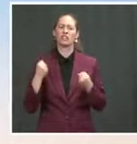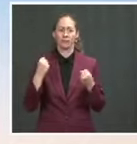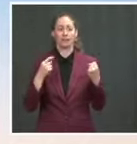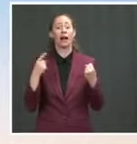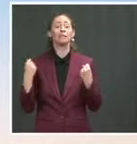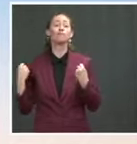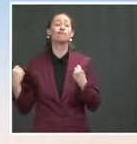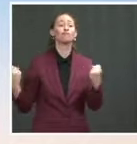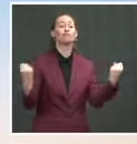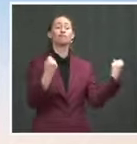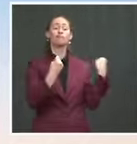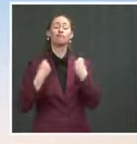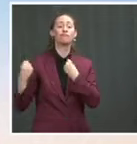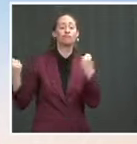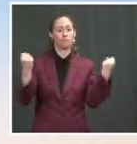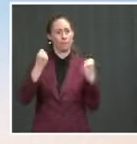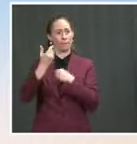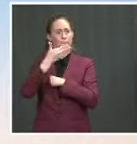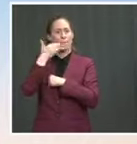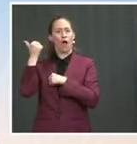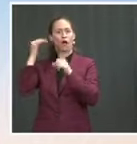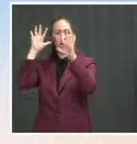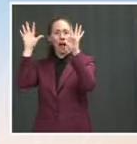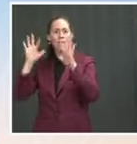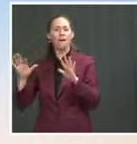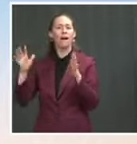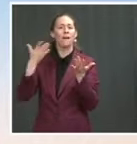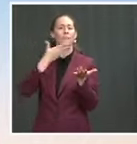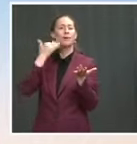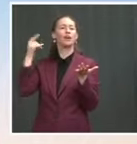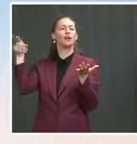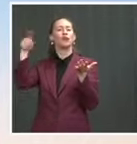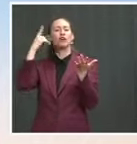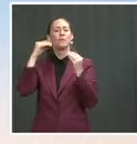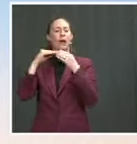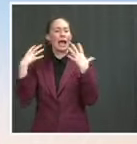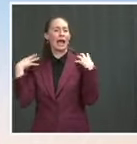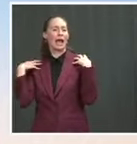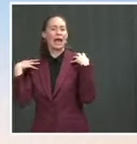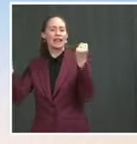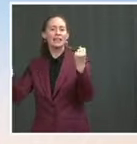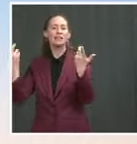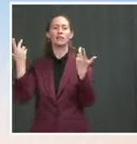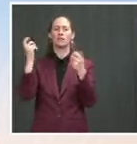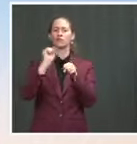climate making our climate healthier, but also creating jobs in this industry that he feels is an industry of the future.